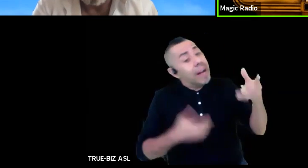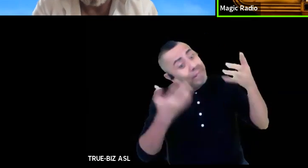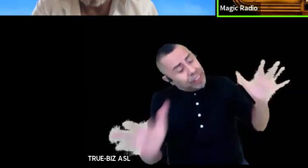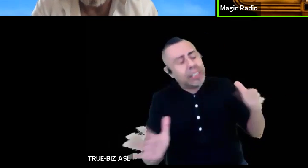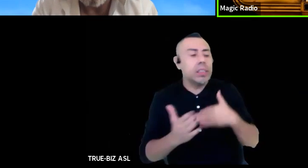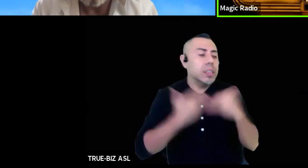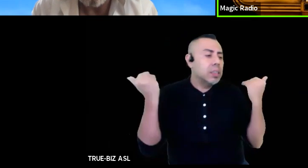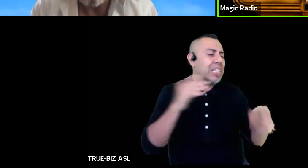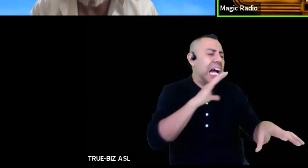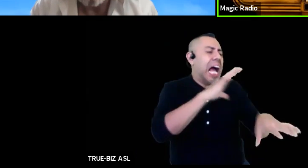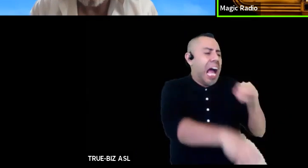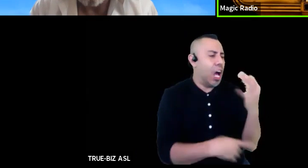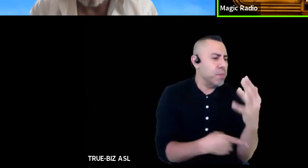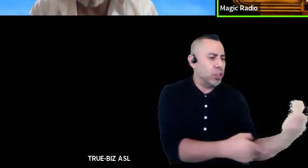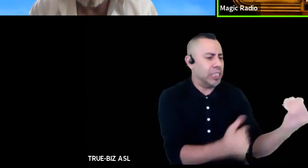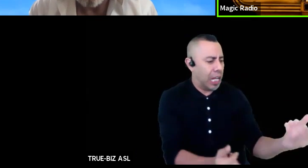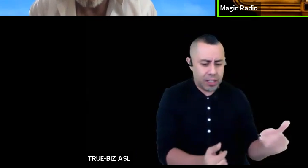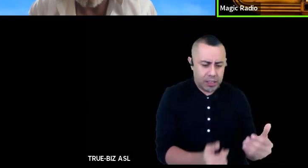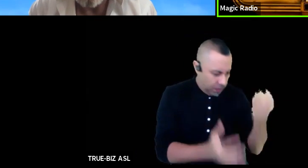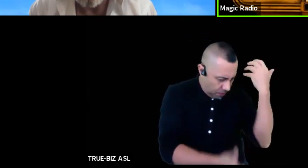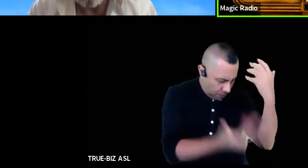alright fine I'll find you